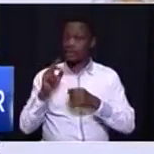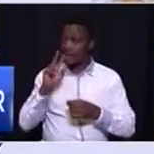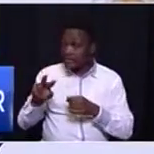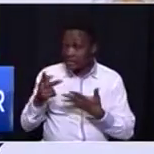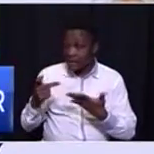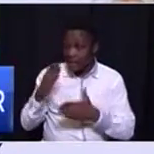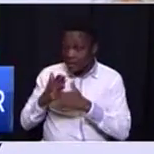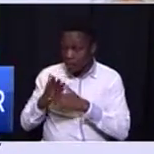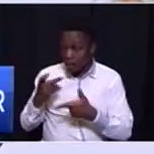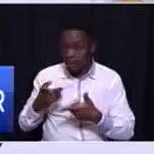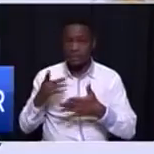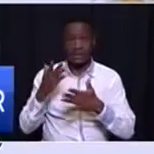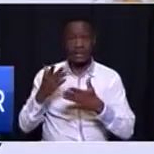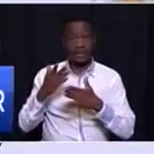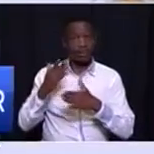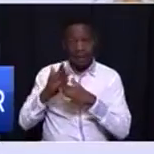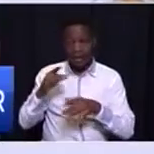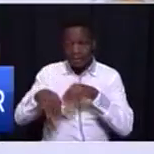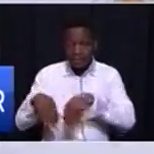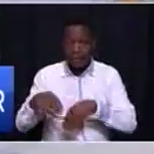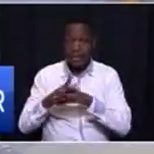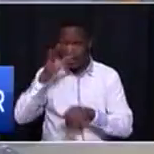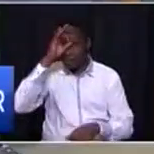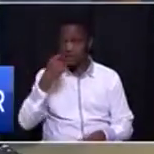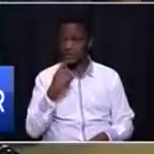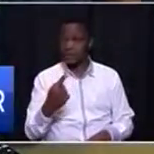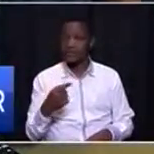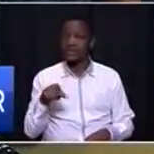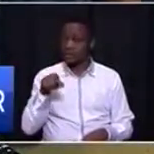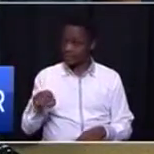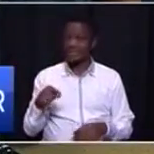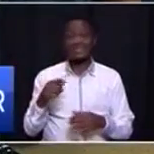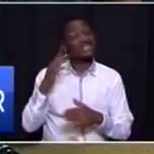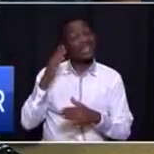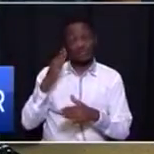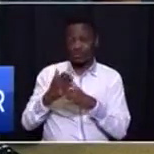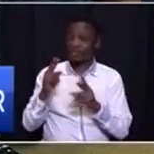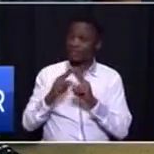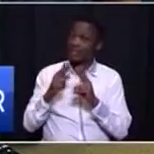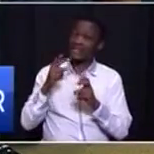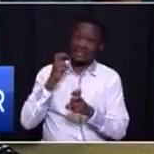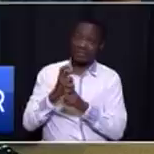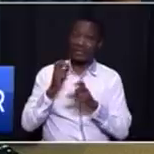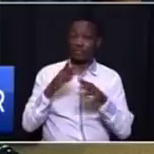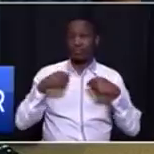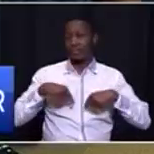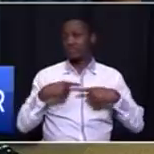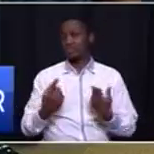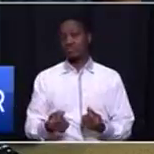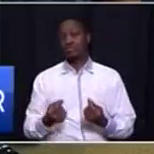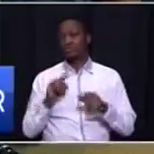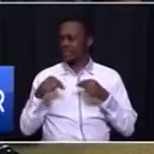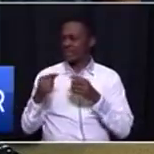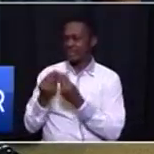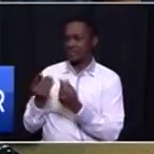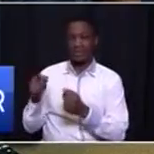world. And the police have said to me, this is a job very, very difficult to do. So, we